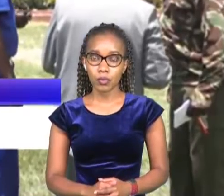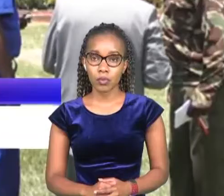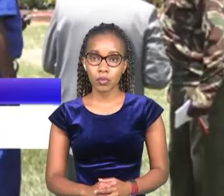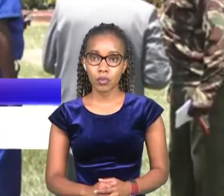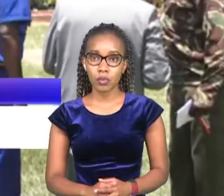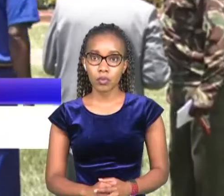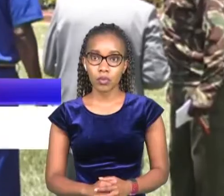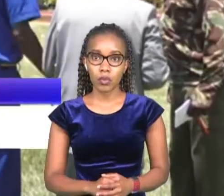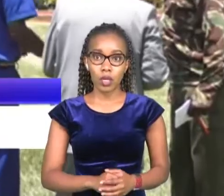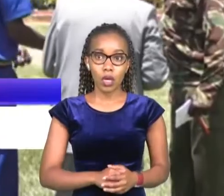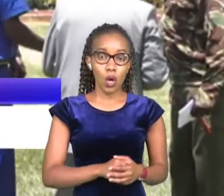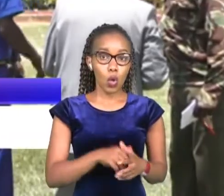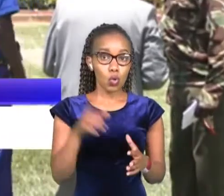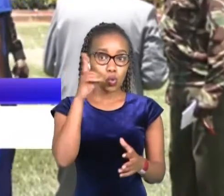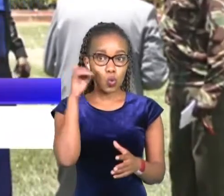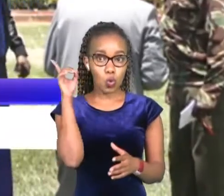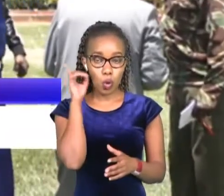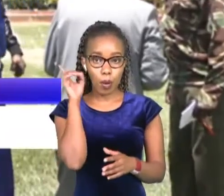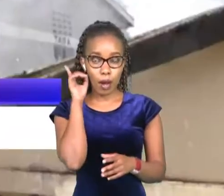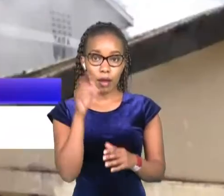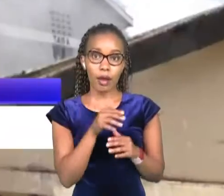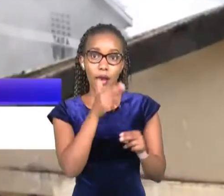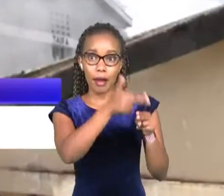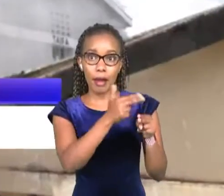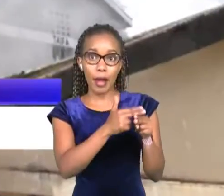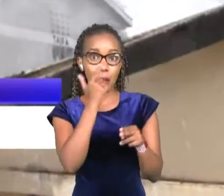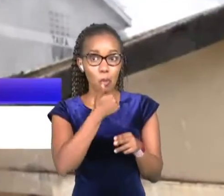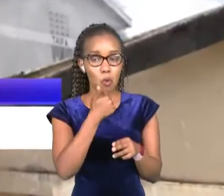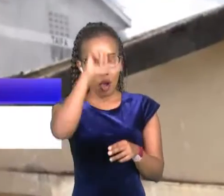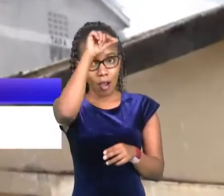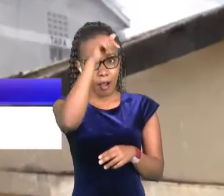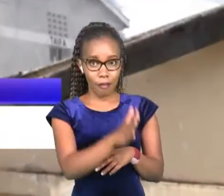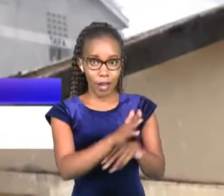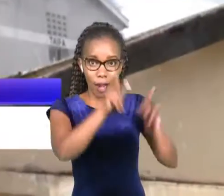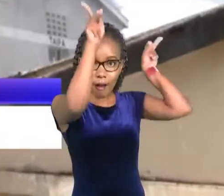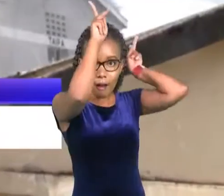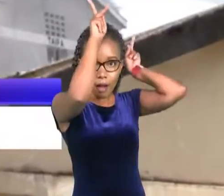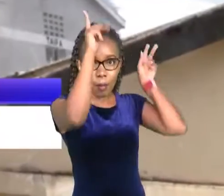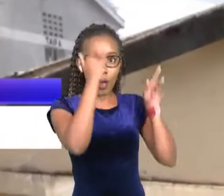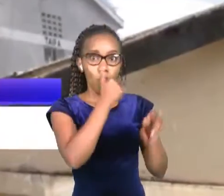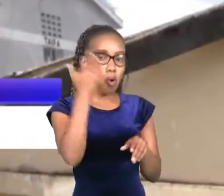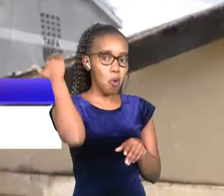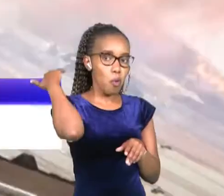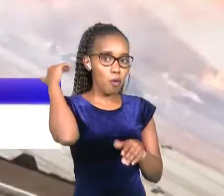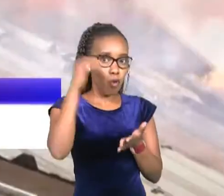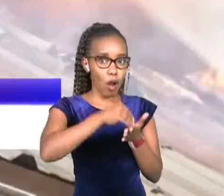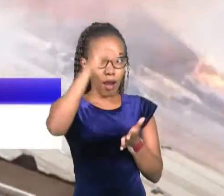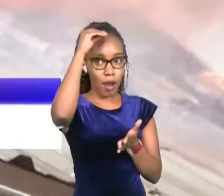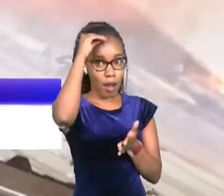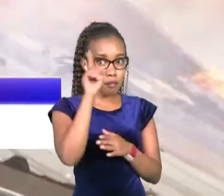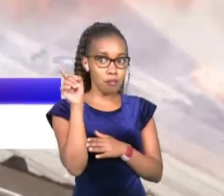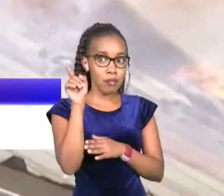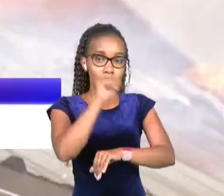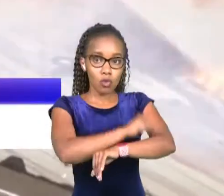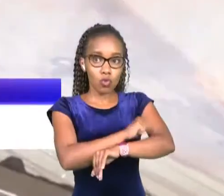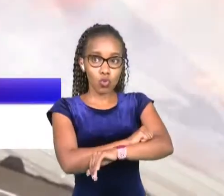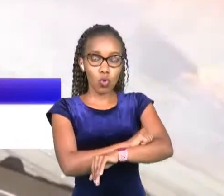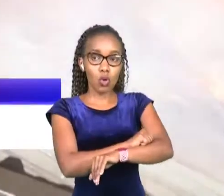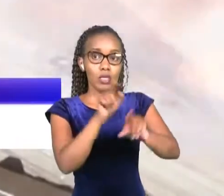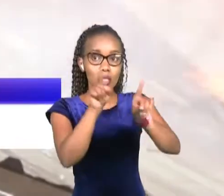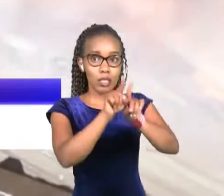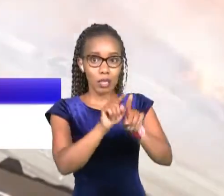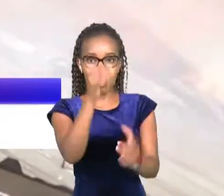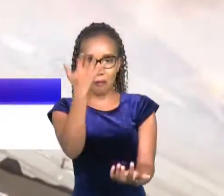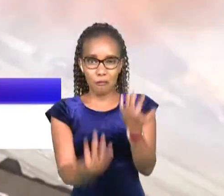the dormitory is named after kakamega governor weekly for paranya who is the former alumnus of the school the school is however synonymous with